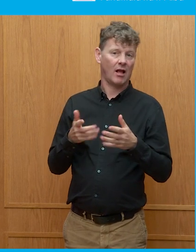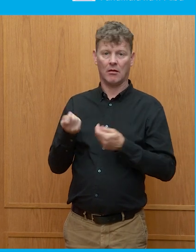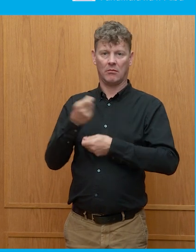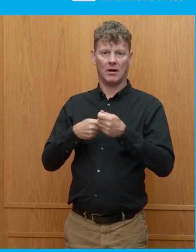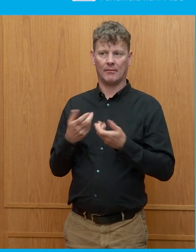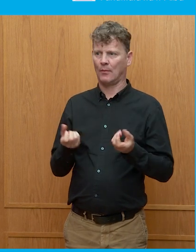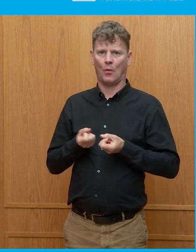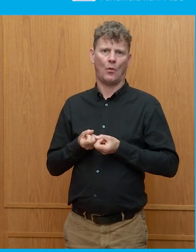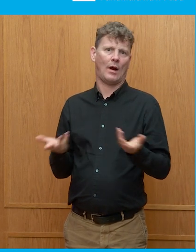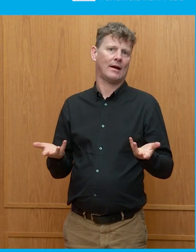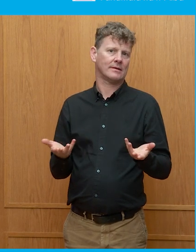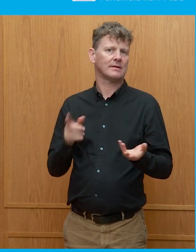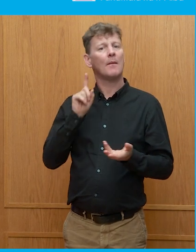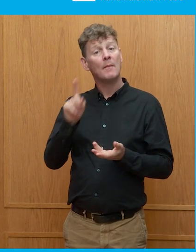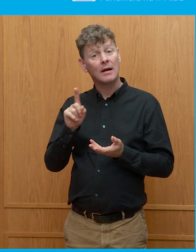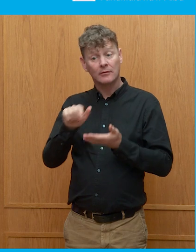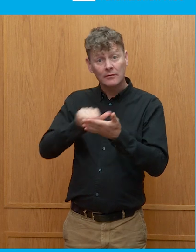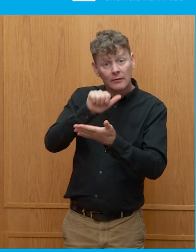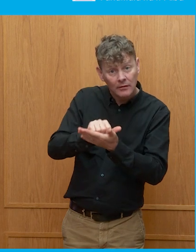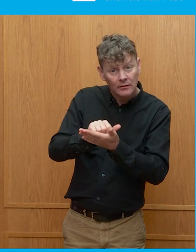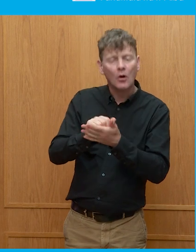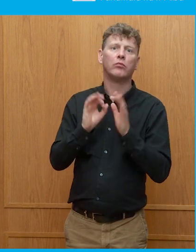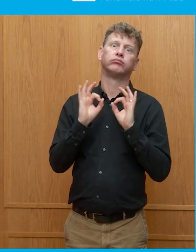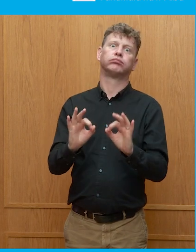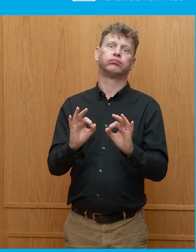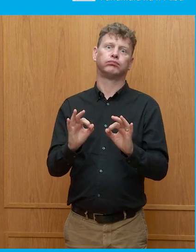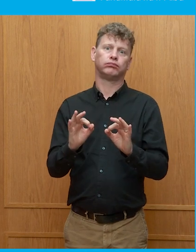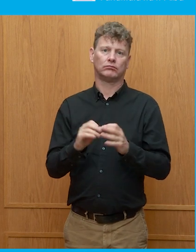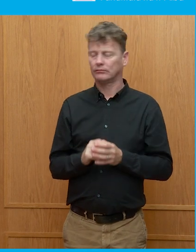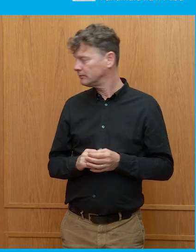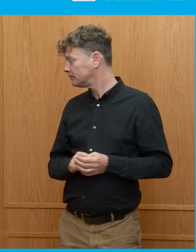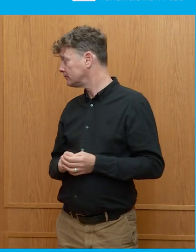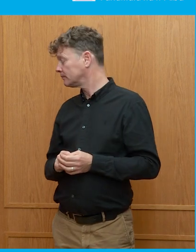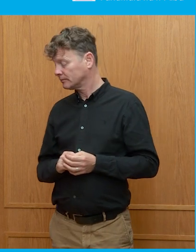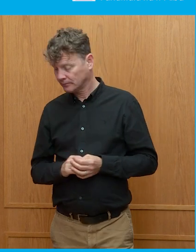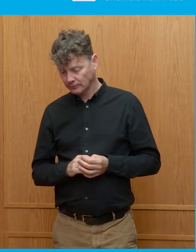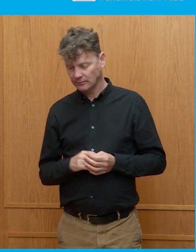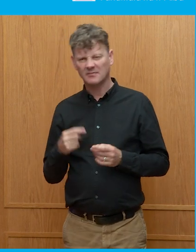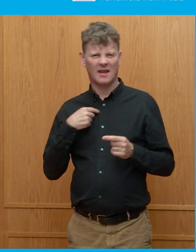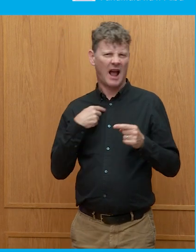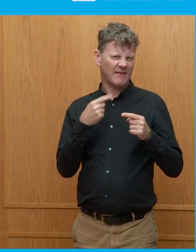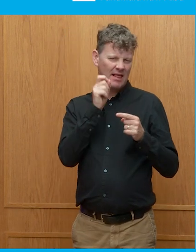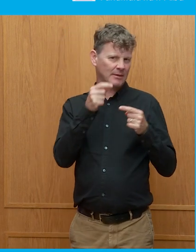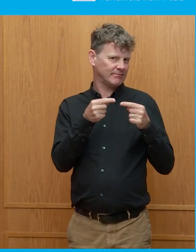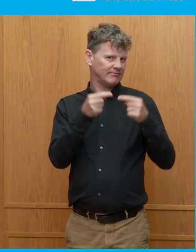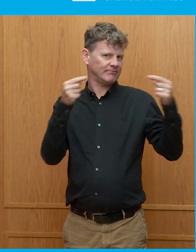cost. But if done correctly, it can be the right cost. I have a contrarian point of view on this.